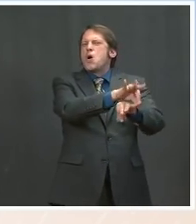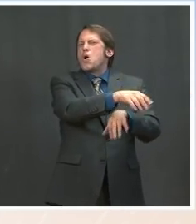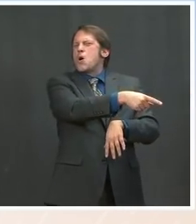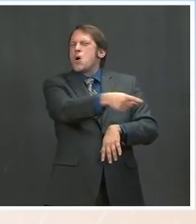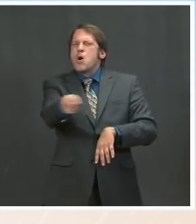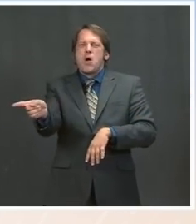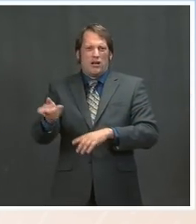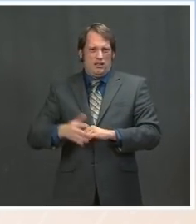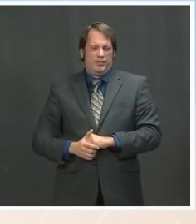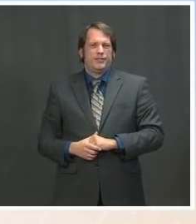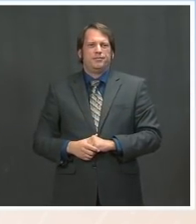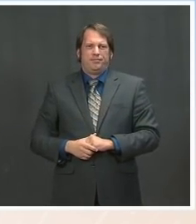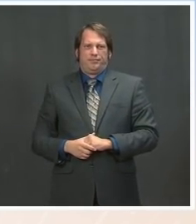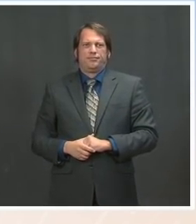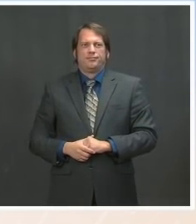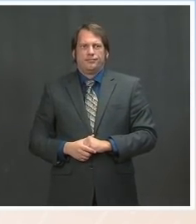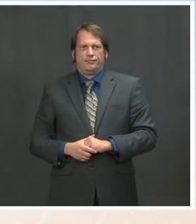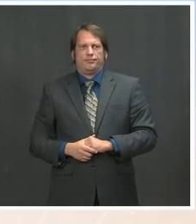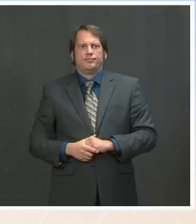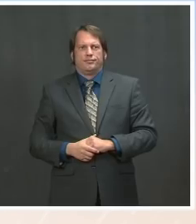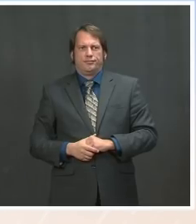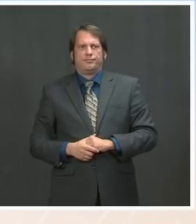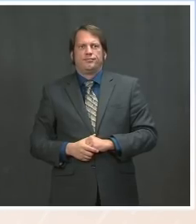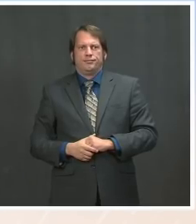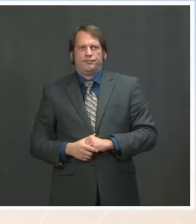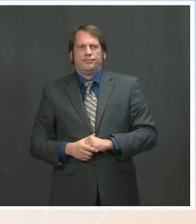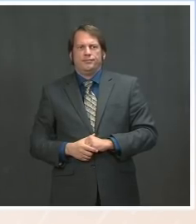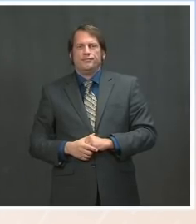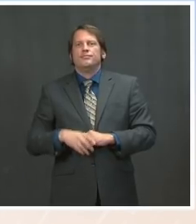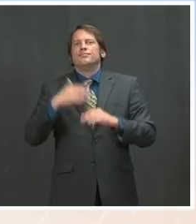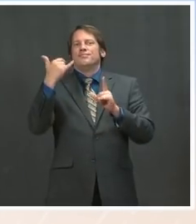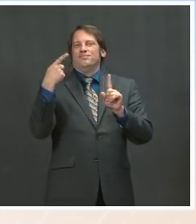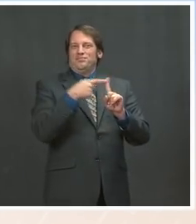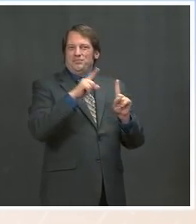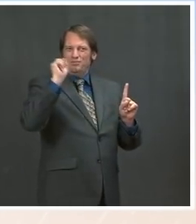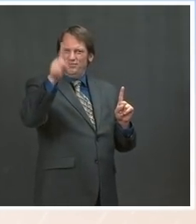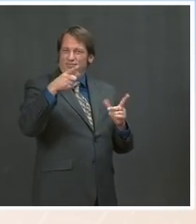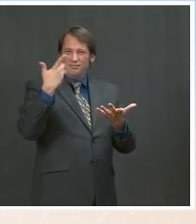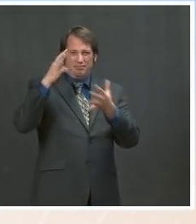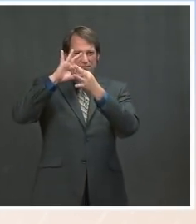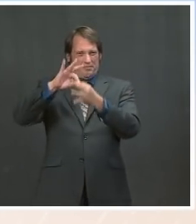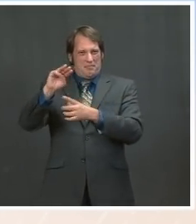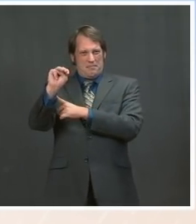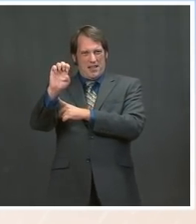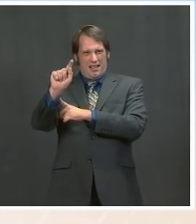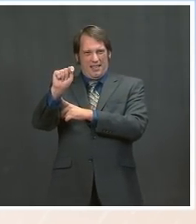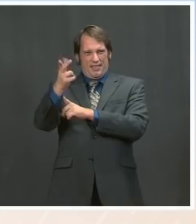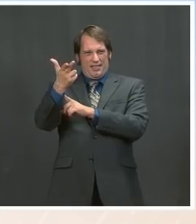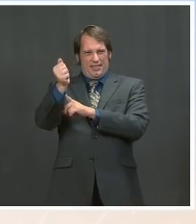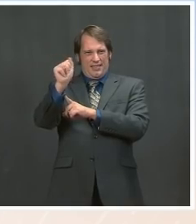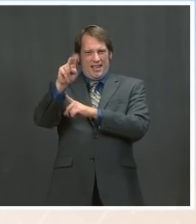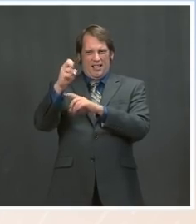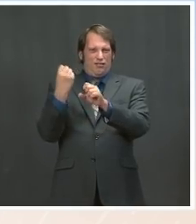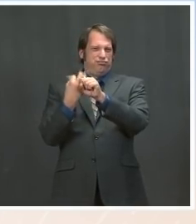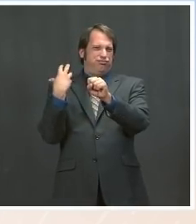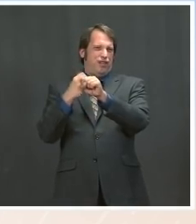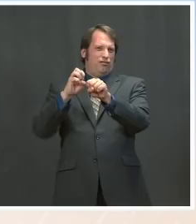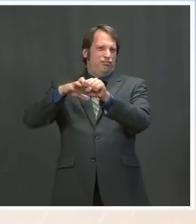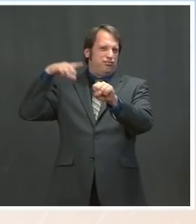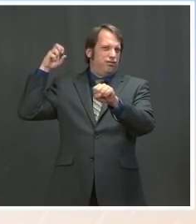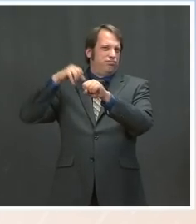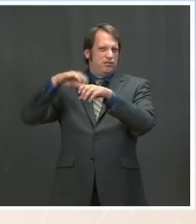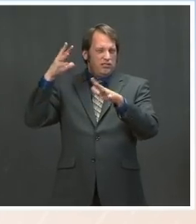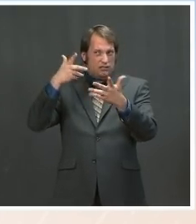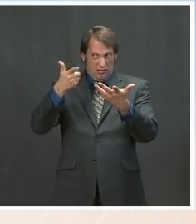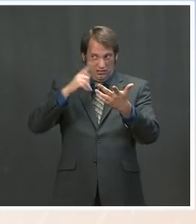Is the President committed to releasing a specific target for methane reductions as part of the U.S. announcement this week? Ms. I know we'll